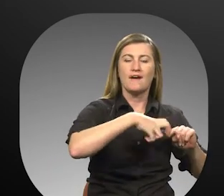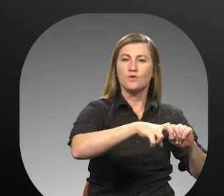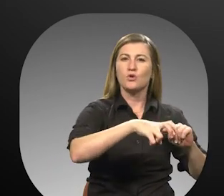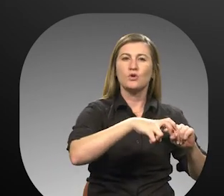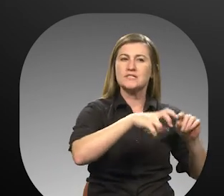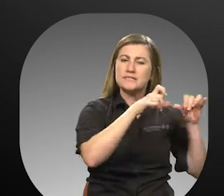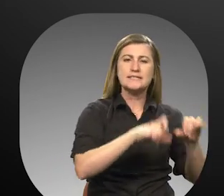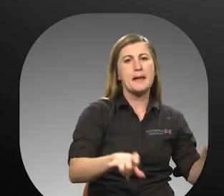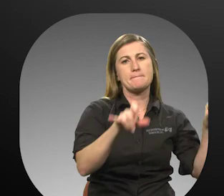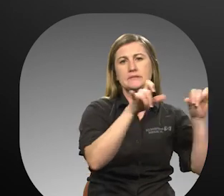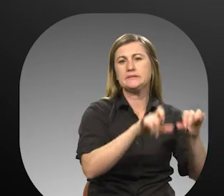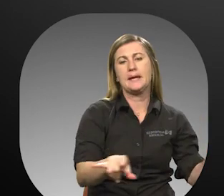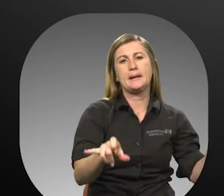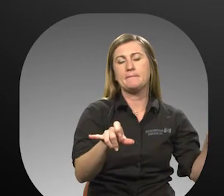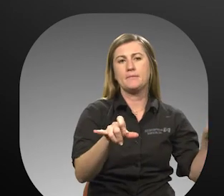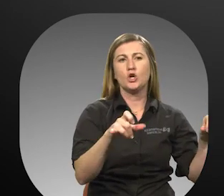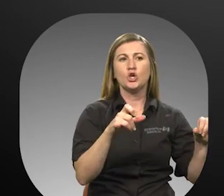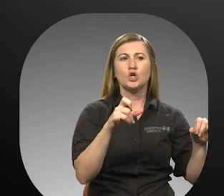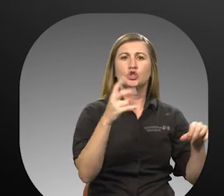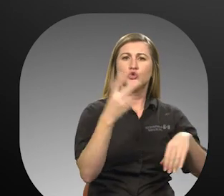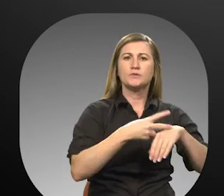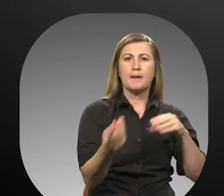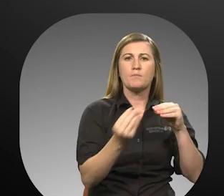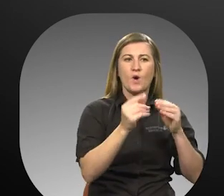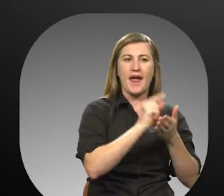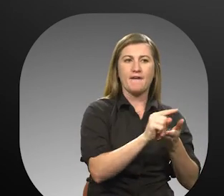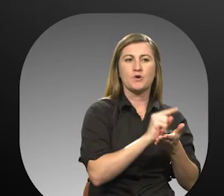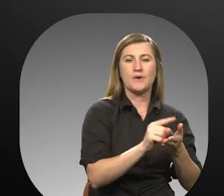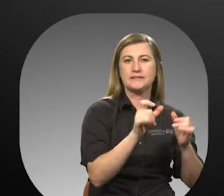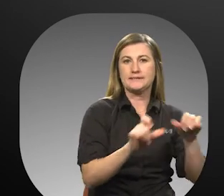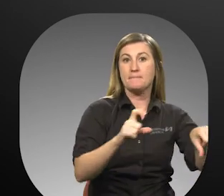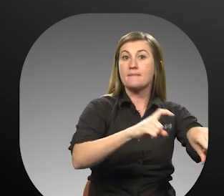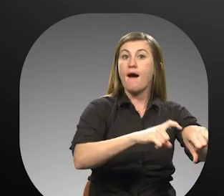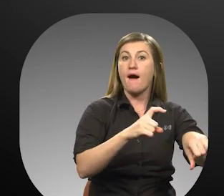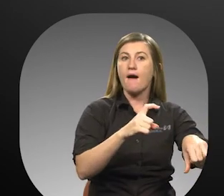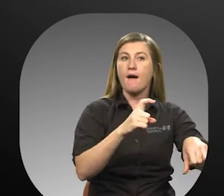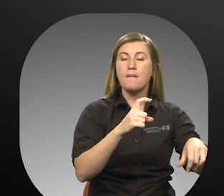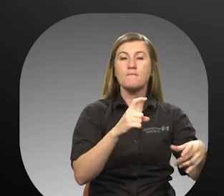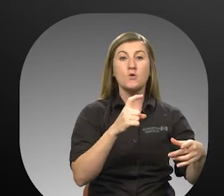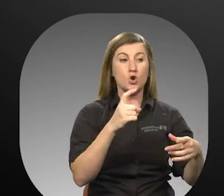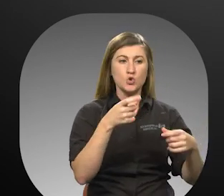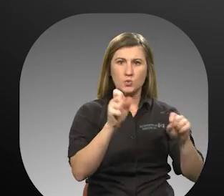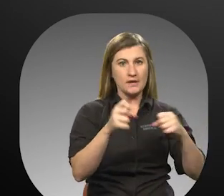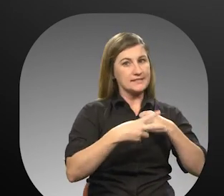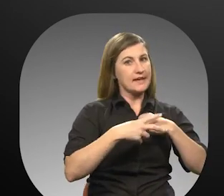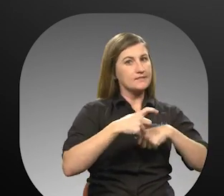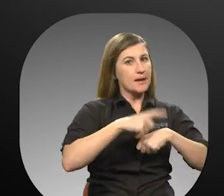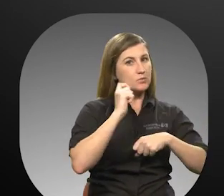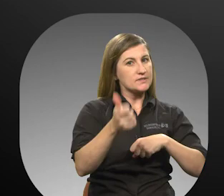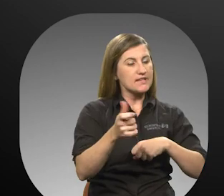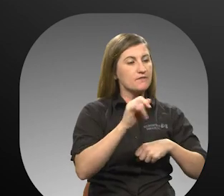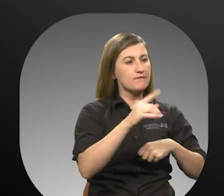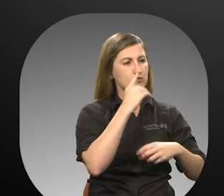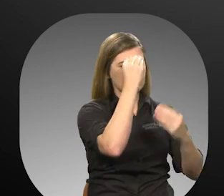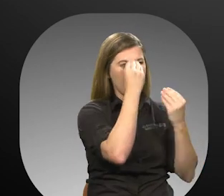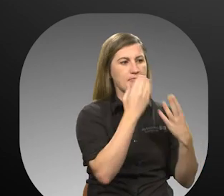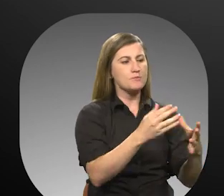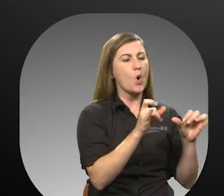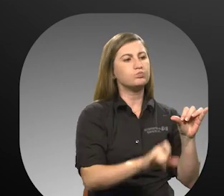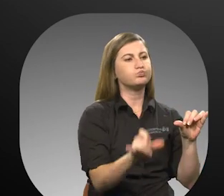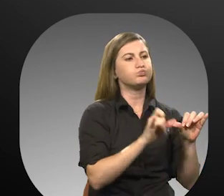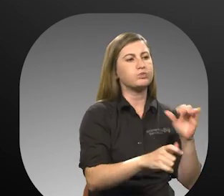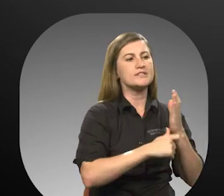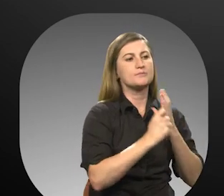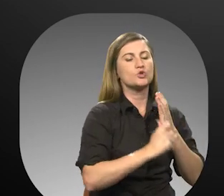the same destination two or more times a week at the same time. You will save time by submitting a standing order. However,